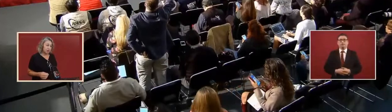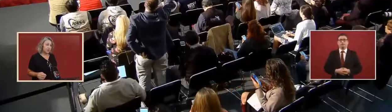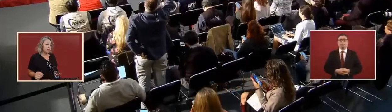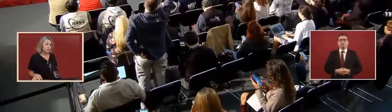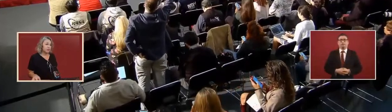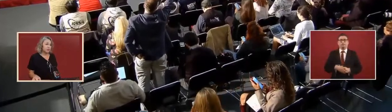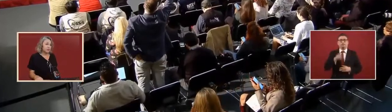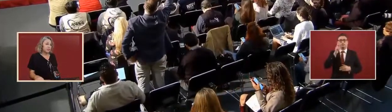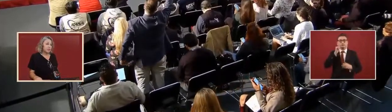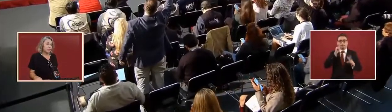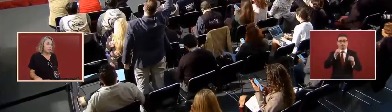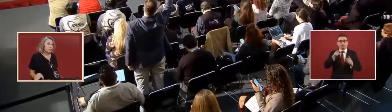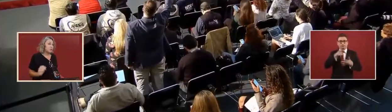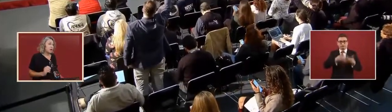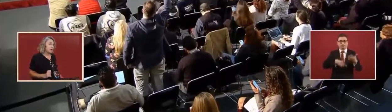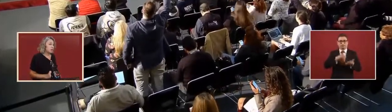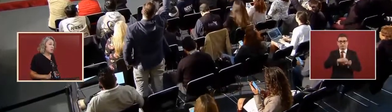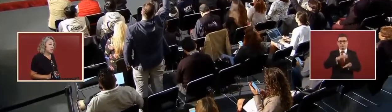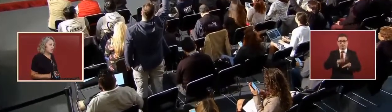put yourself on the list